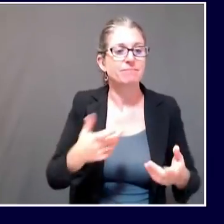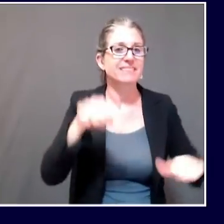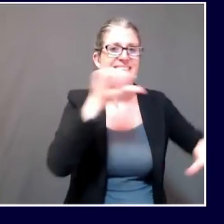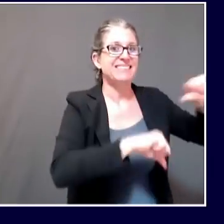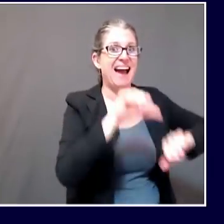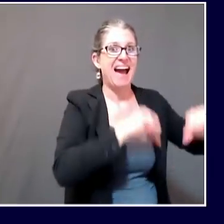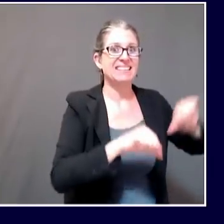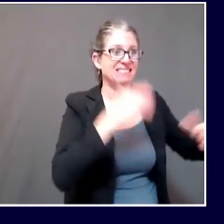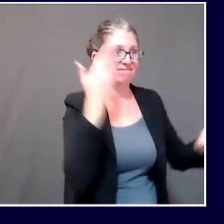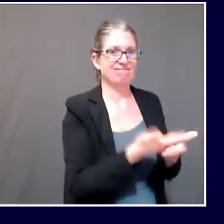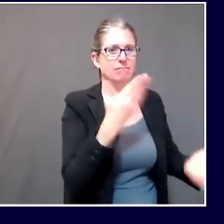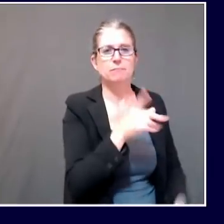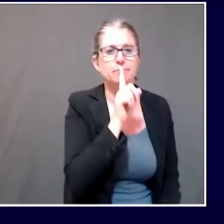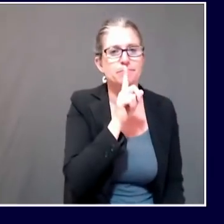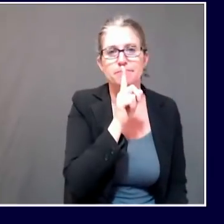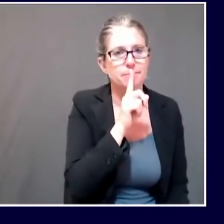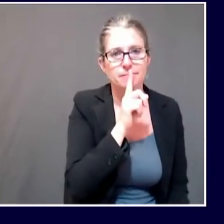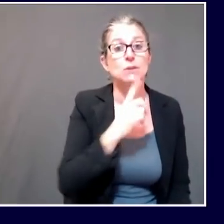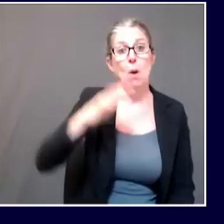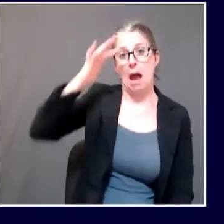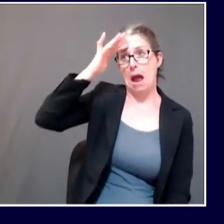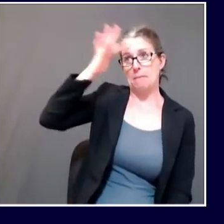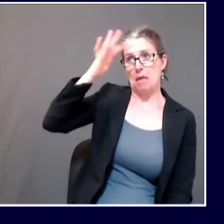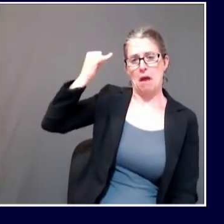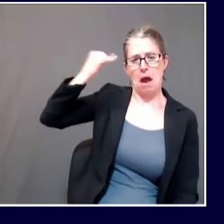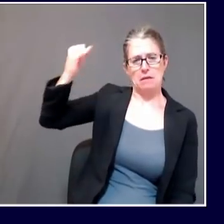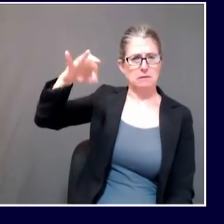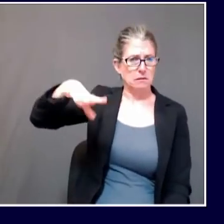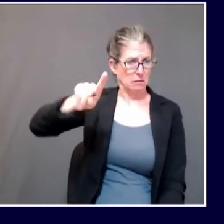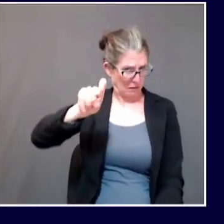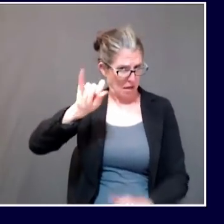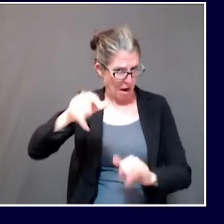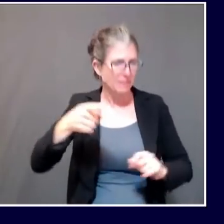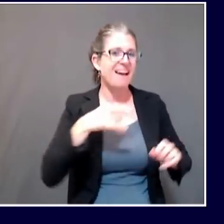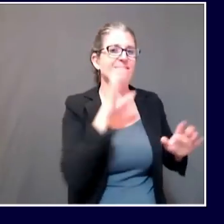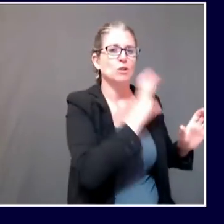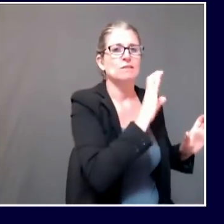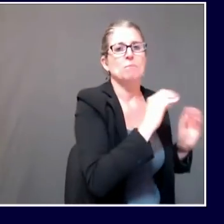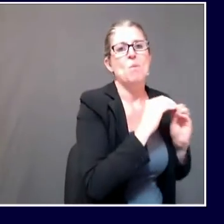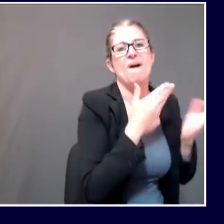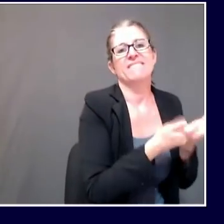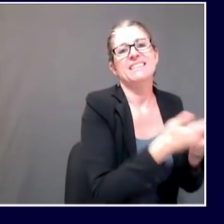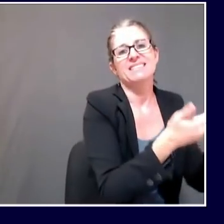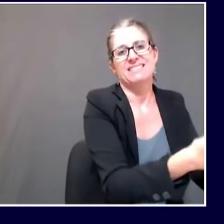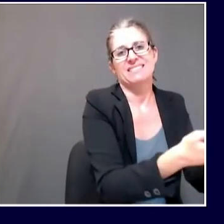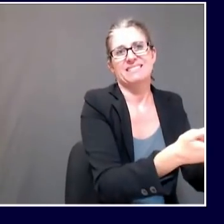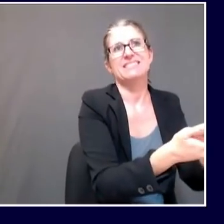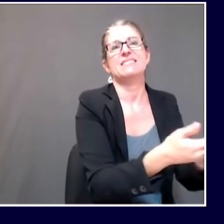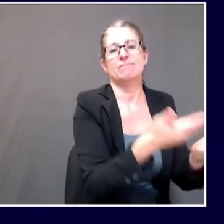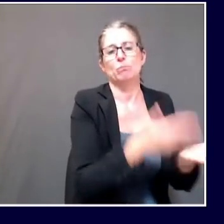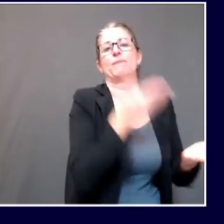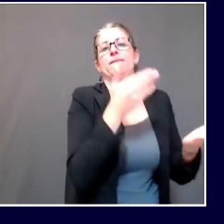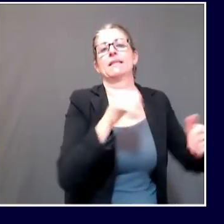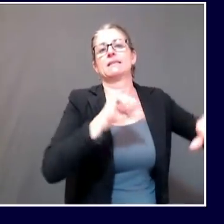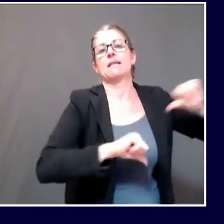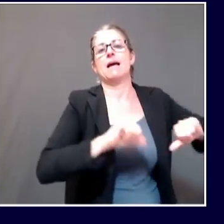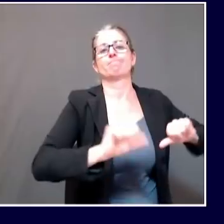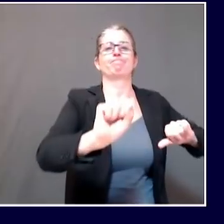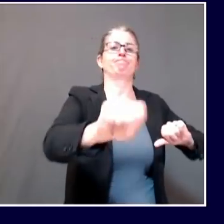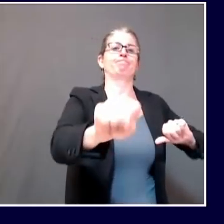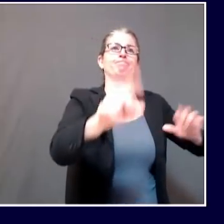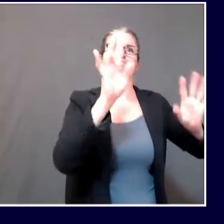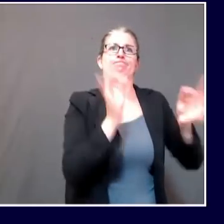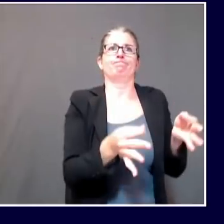notions. We've got to make sure we're getting it from primary verified sources. So until we've secured that and